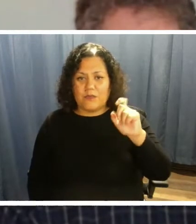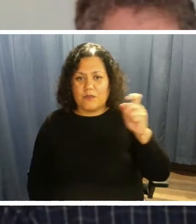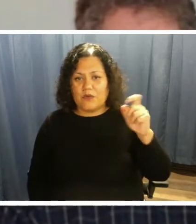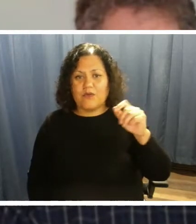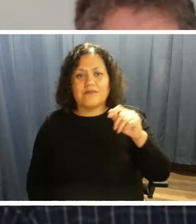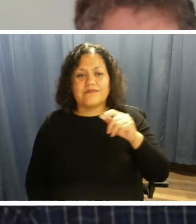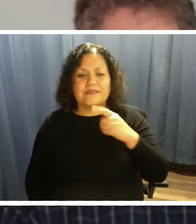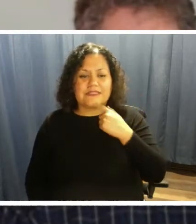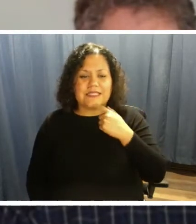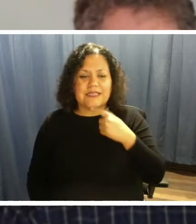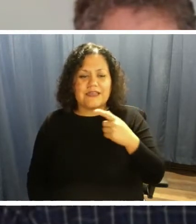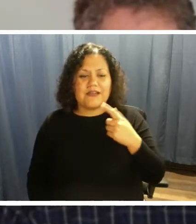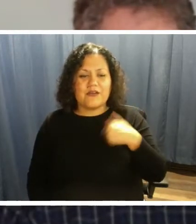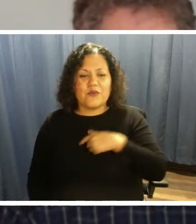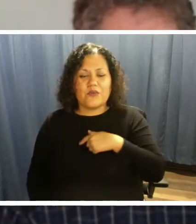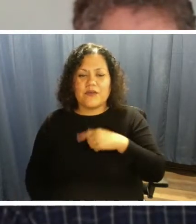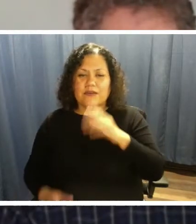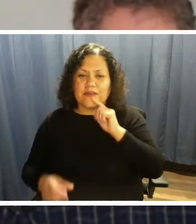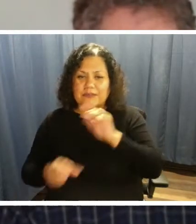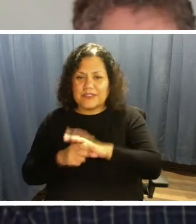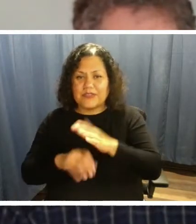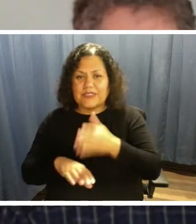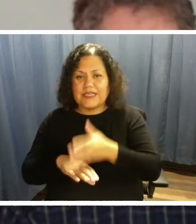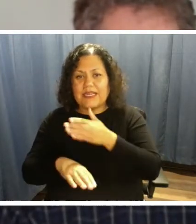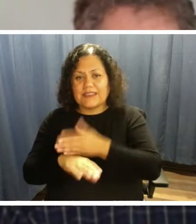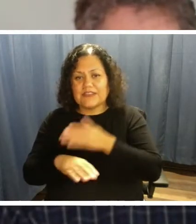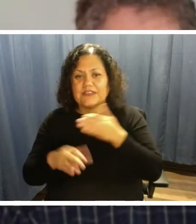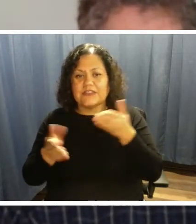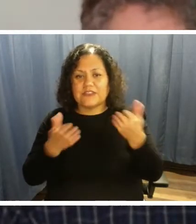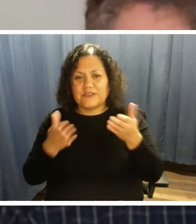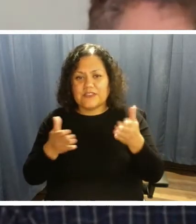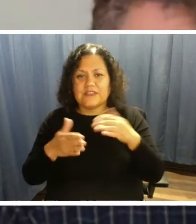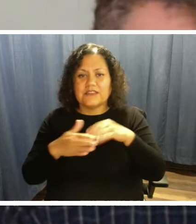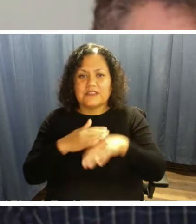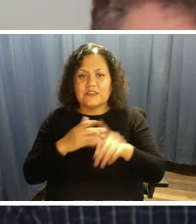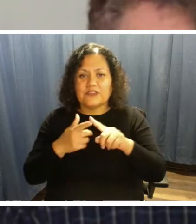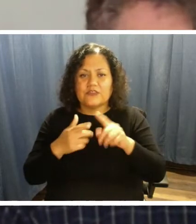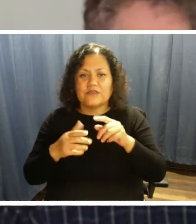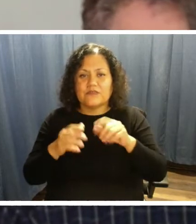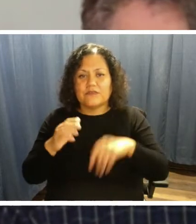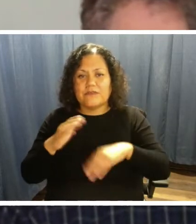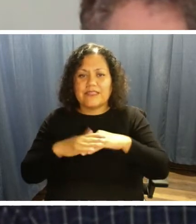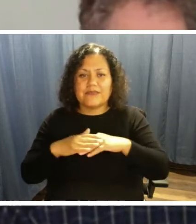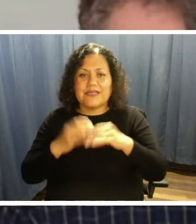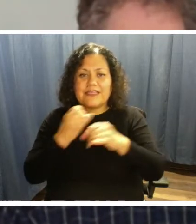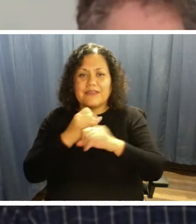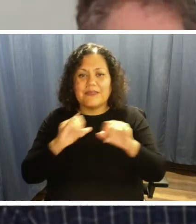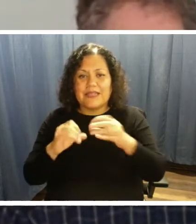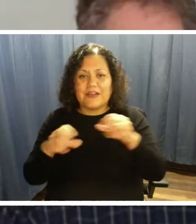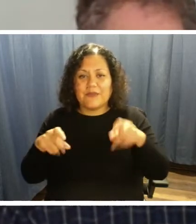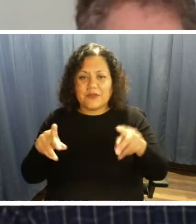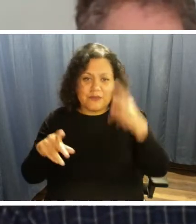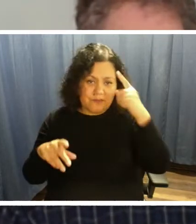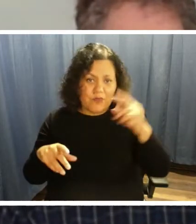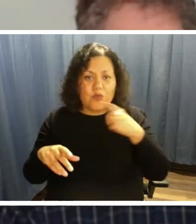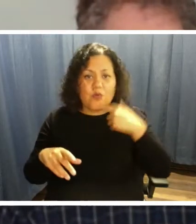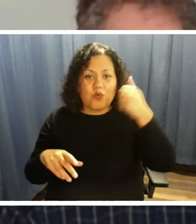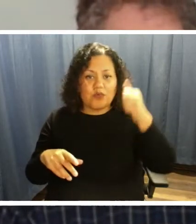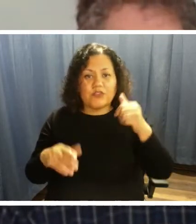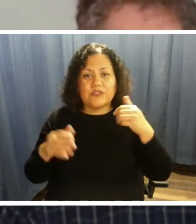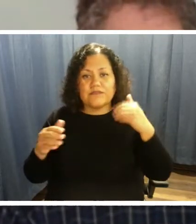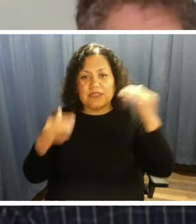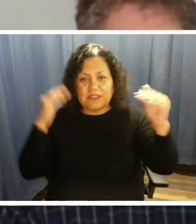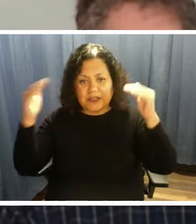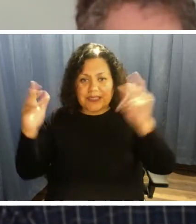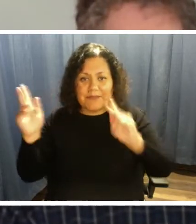to enhancing the accessibility of our services and programs in order to maximize independence and opportunities for older adults and people